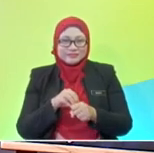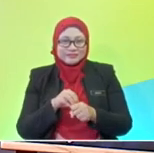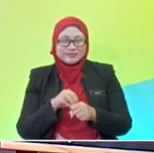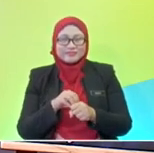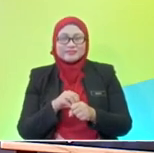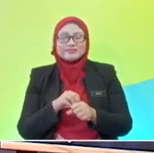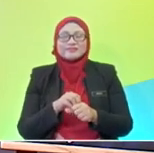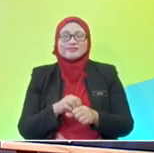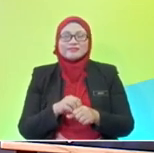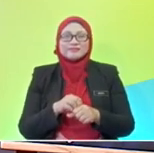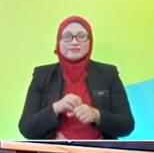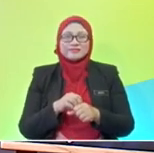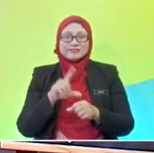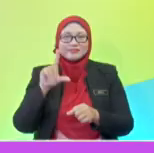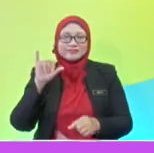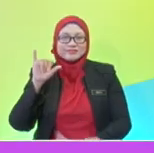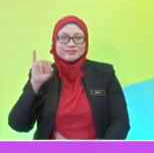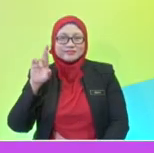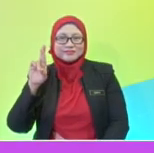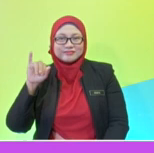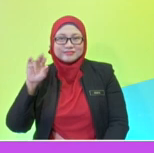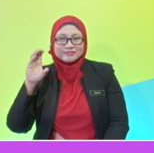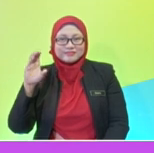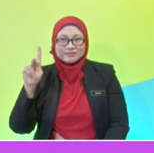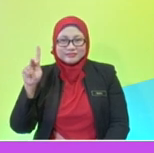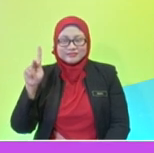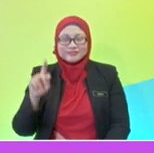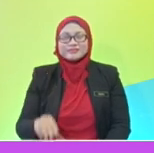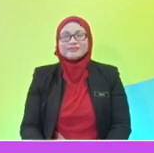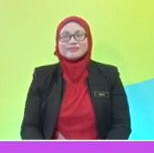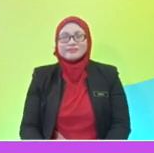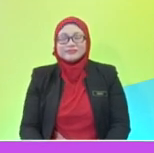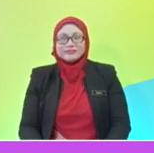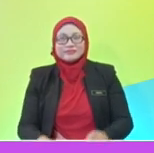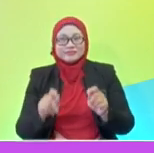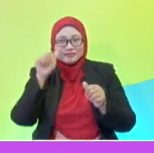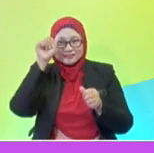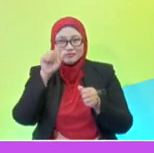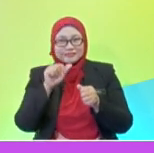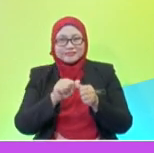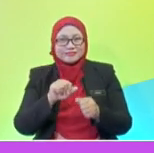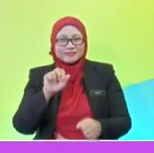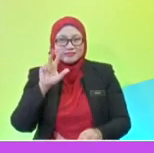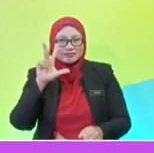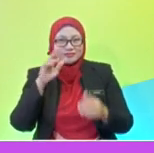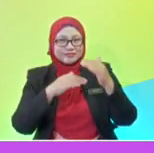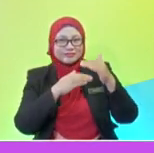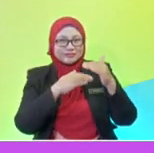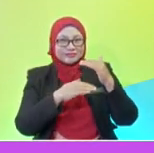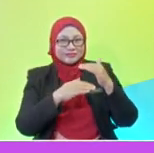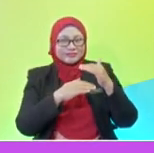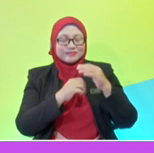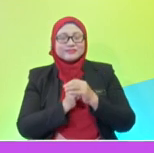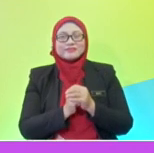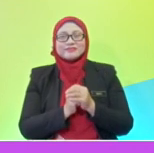our lyrics, the one that we sang just now, but we're going to focus on the third stanza. Remember? Venus, Earth